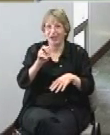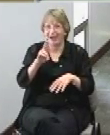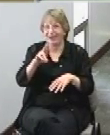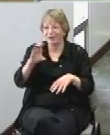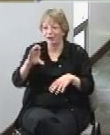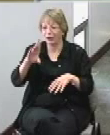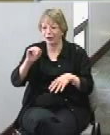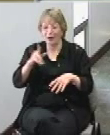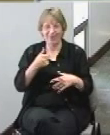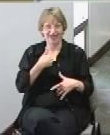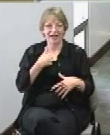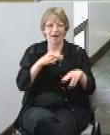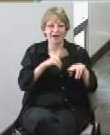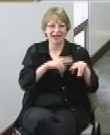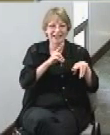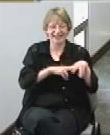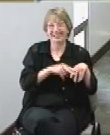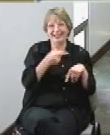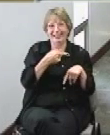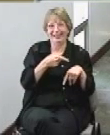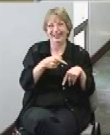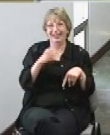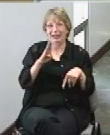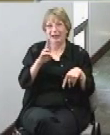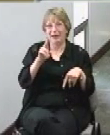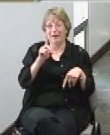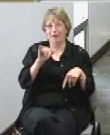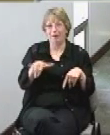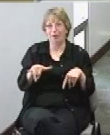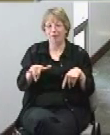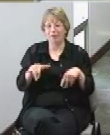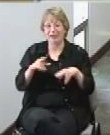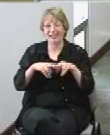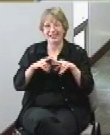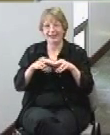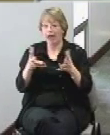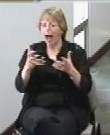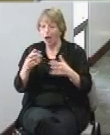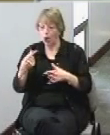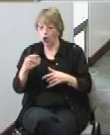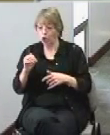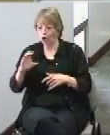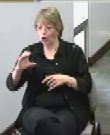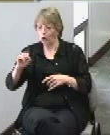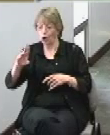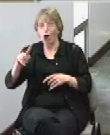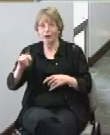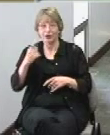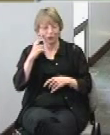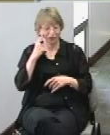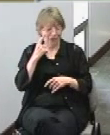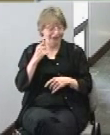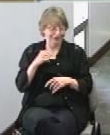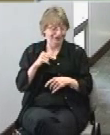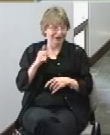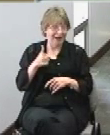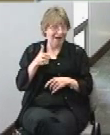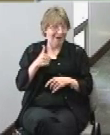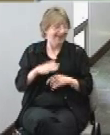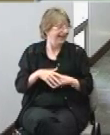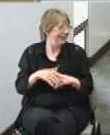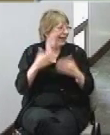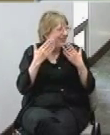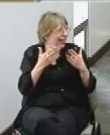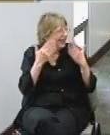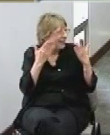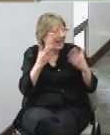I want go-karts go-karts are cool let's do that I hope we can do that okay thank you very much